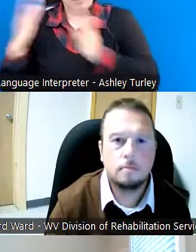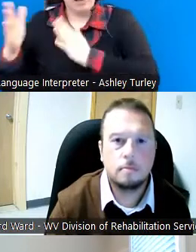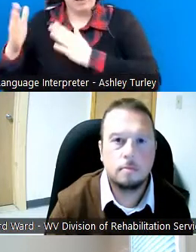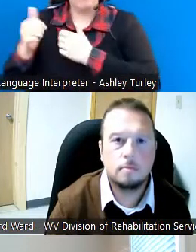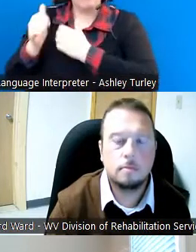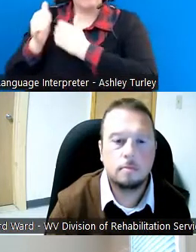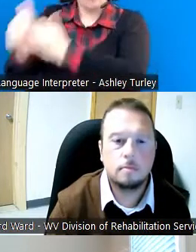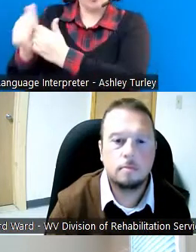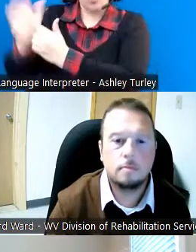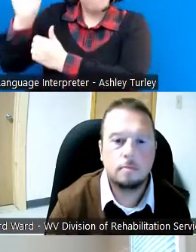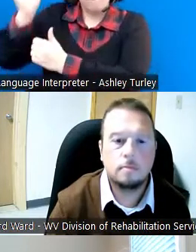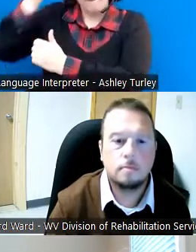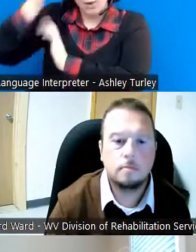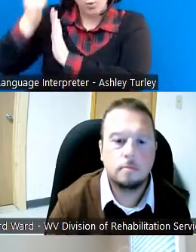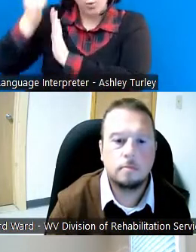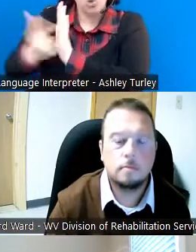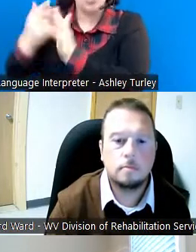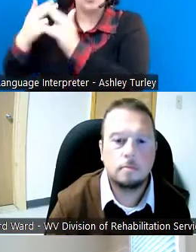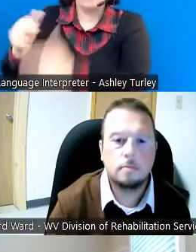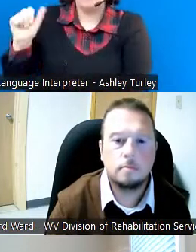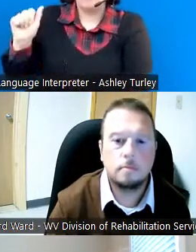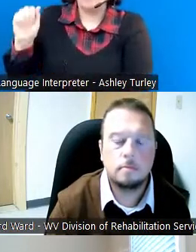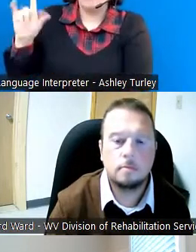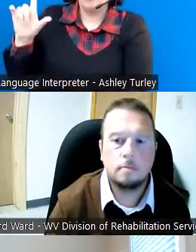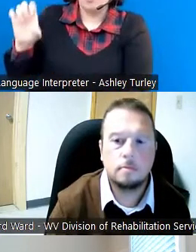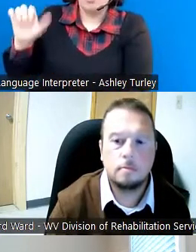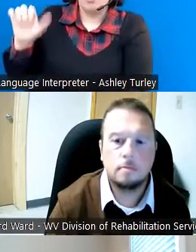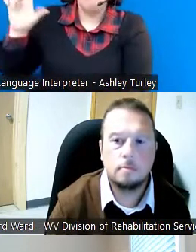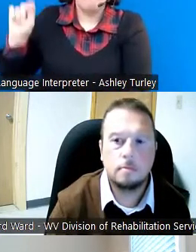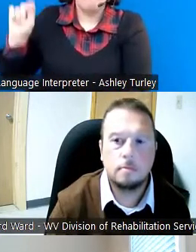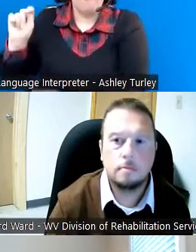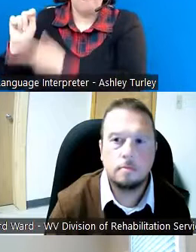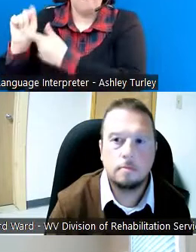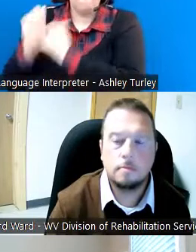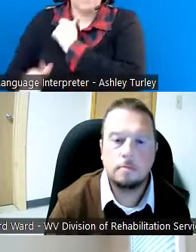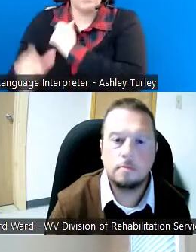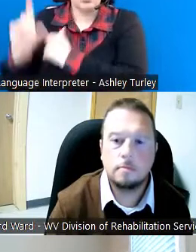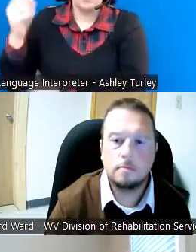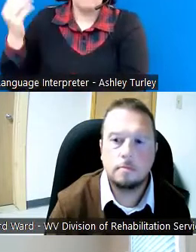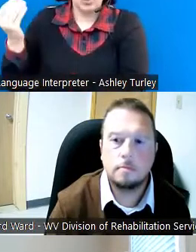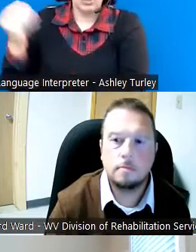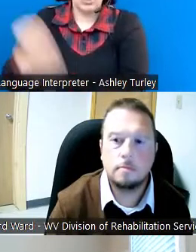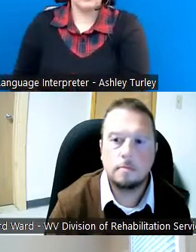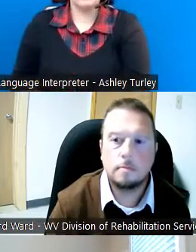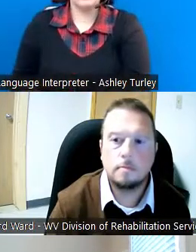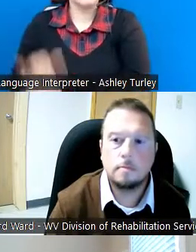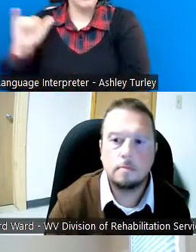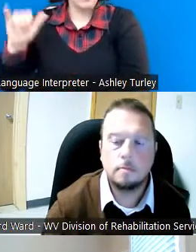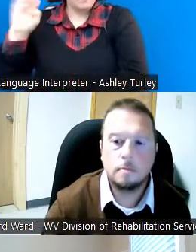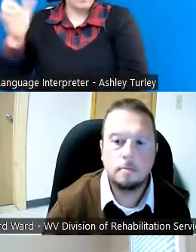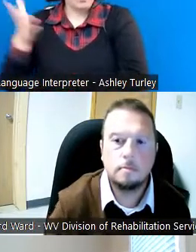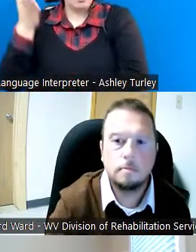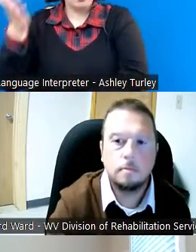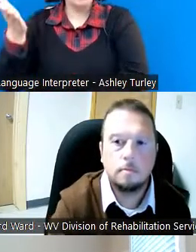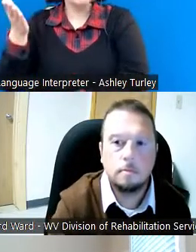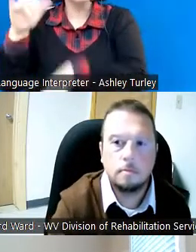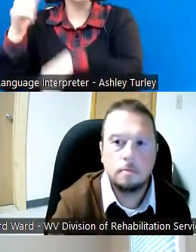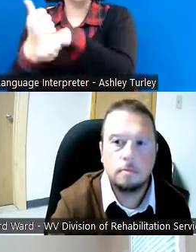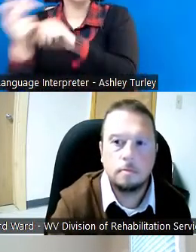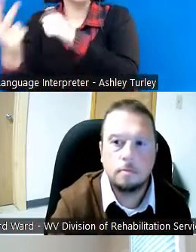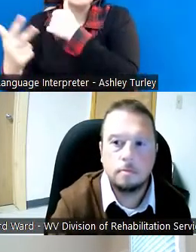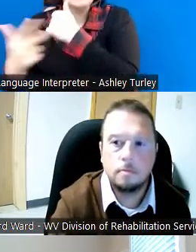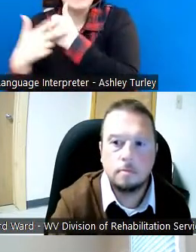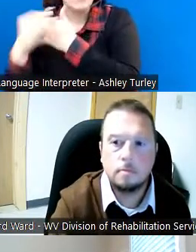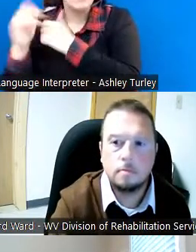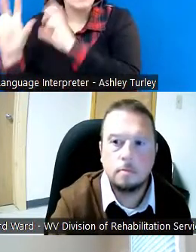called the ABLE Act that was passed in 2014. The bill created savings and investment accounts for individuals